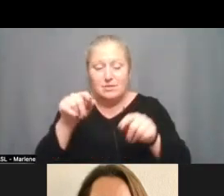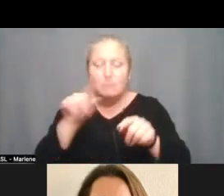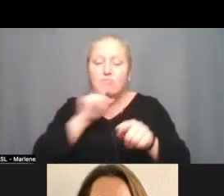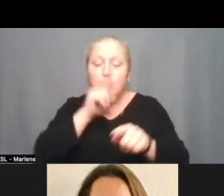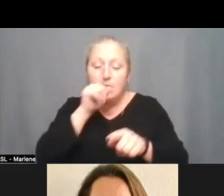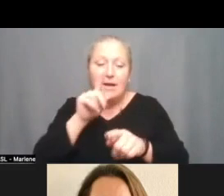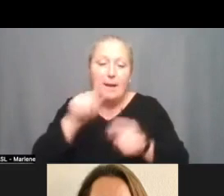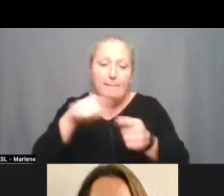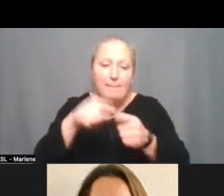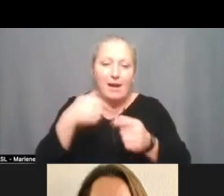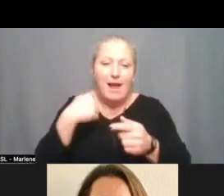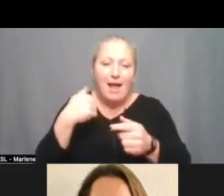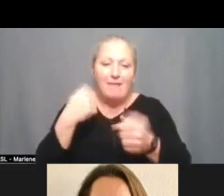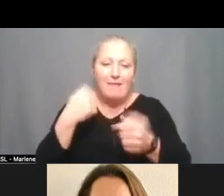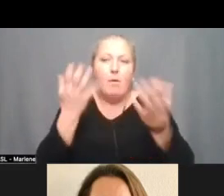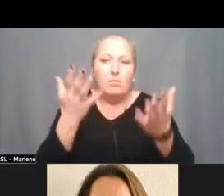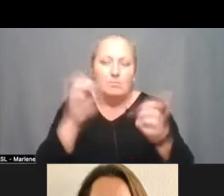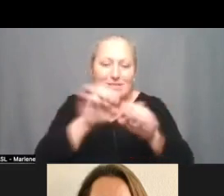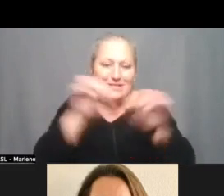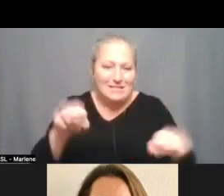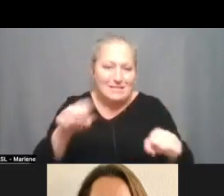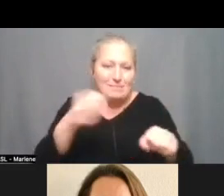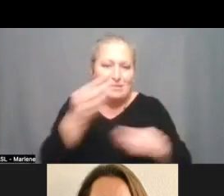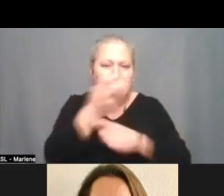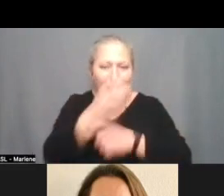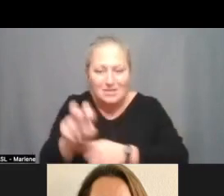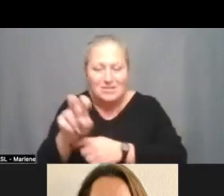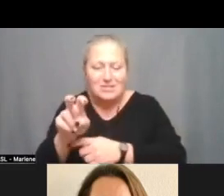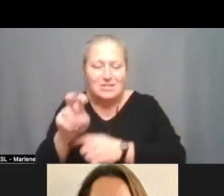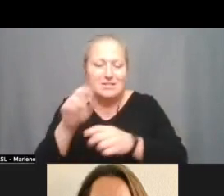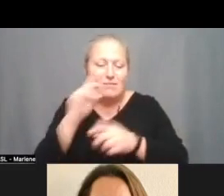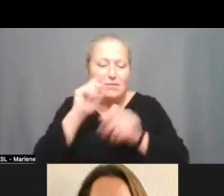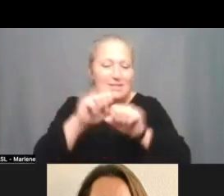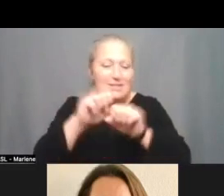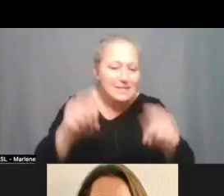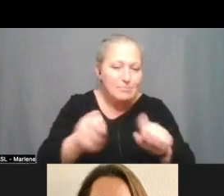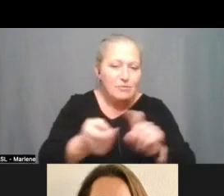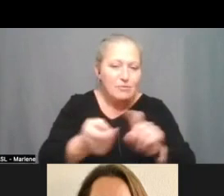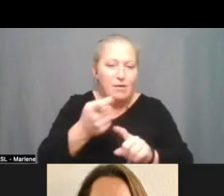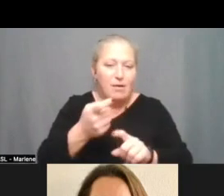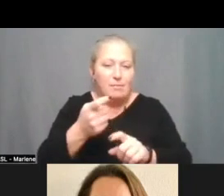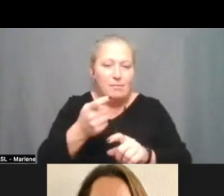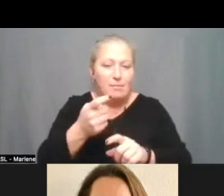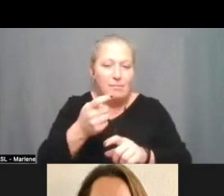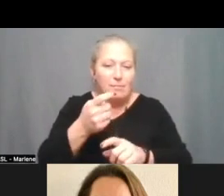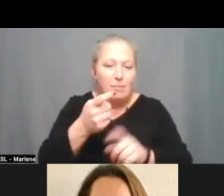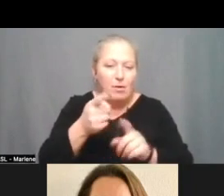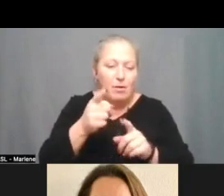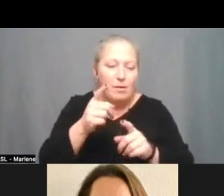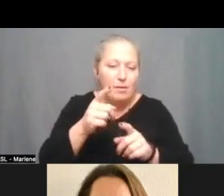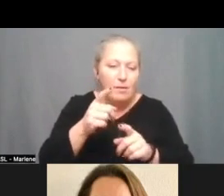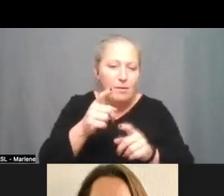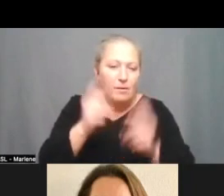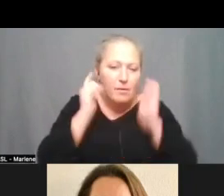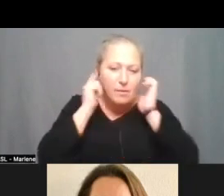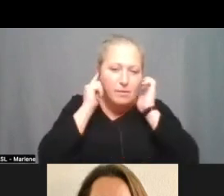multiple systems in place and transitions of systems from when uh gasi 34 went into place in which she began to